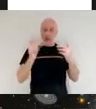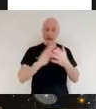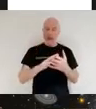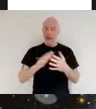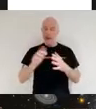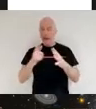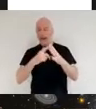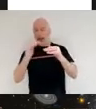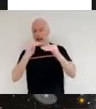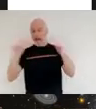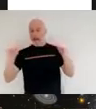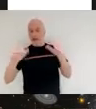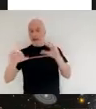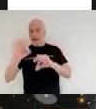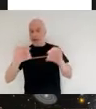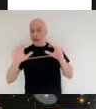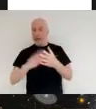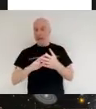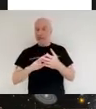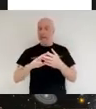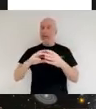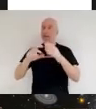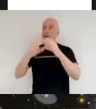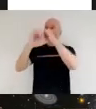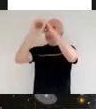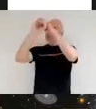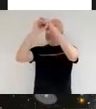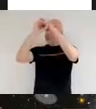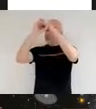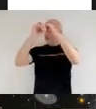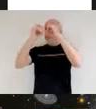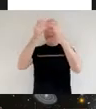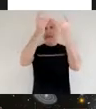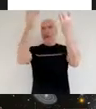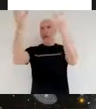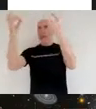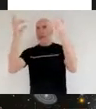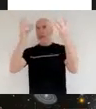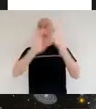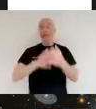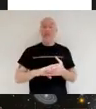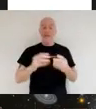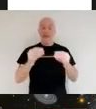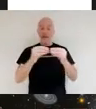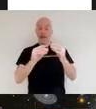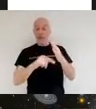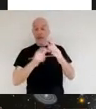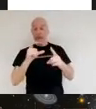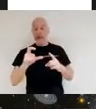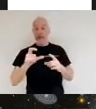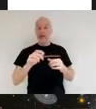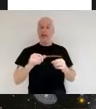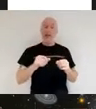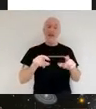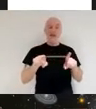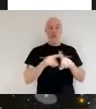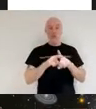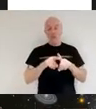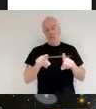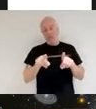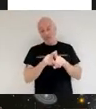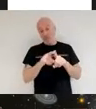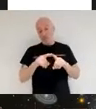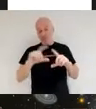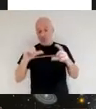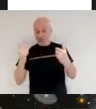btech in engineering and i get to spend the rest of my time talking to engineers and scientists and finding